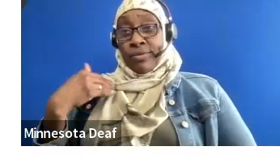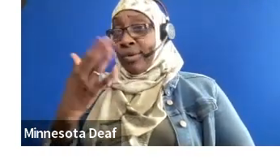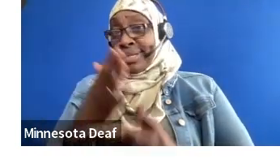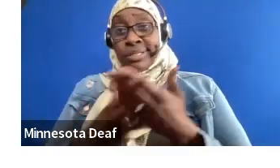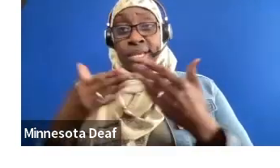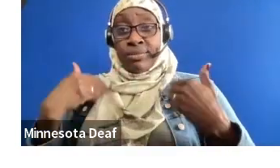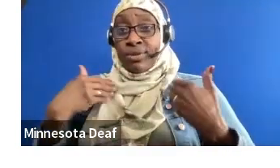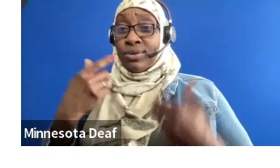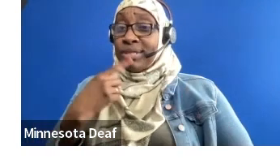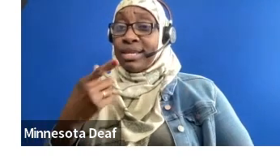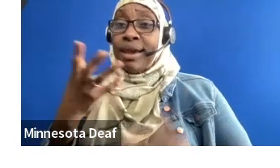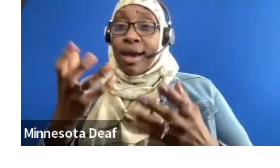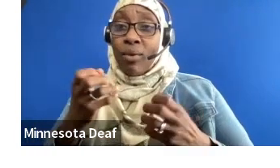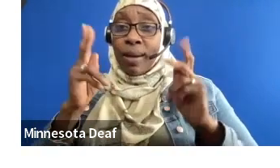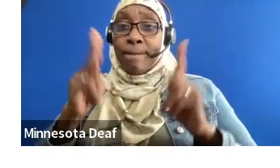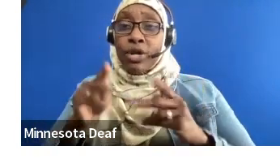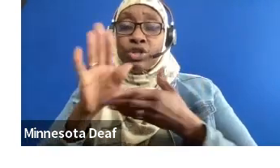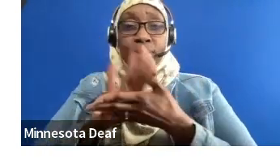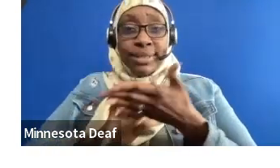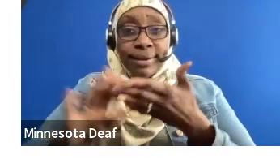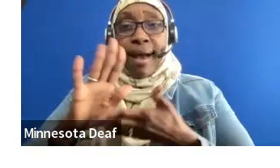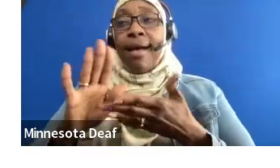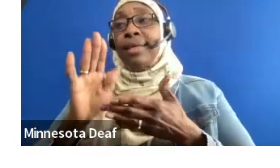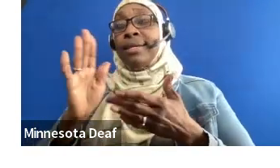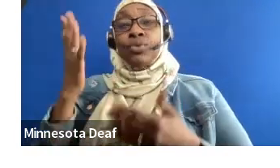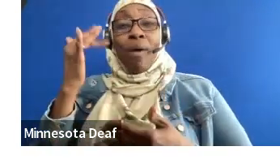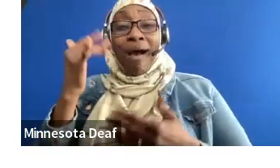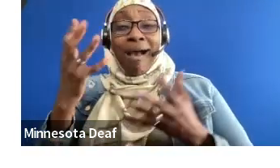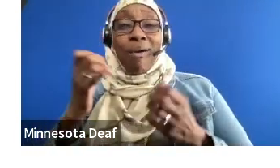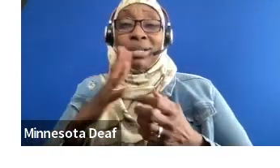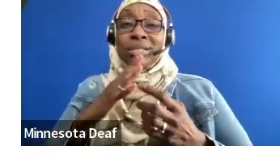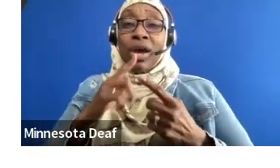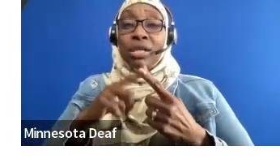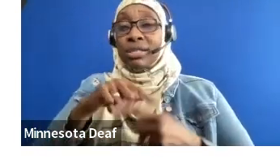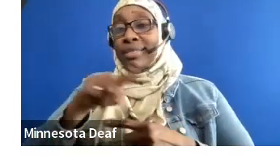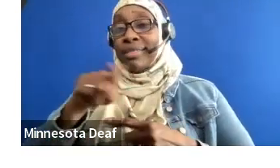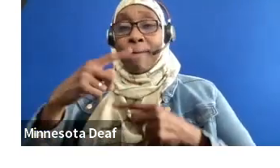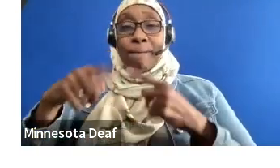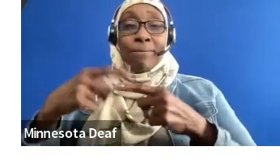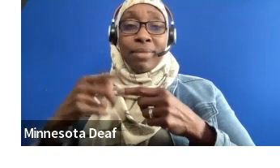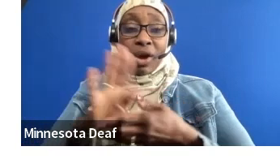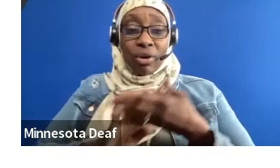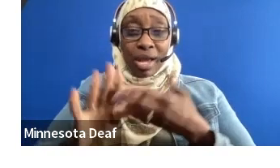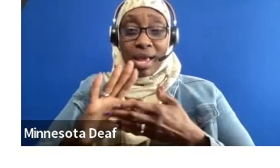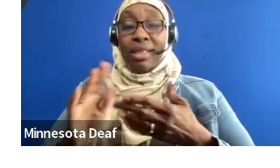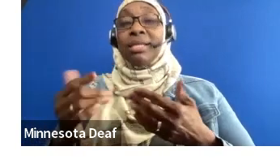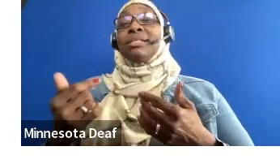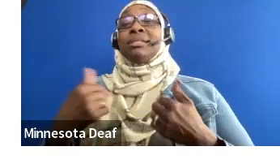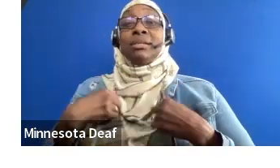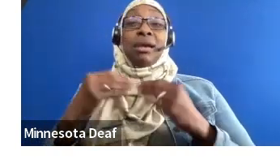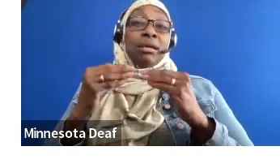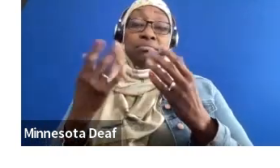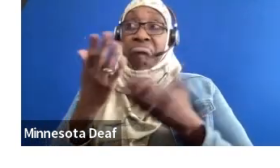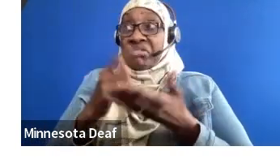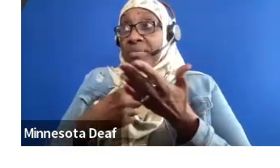in college so that I can talk to them about college. Sometimes for youths and for them, you know, I'm more comfortable working with women because I've been around